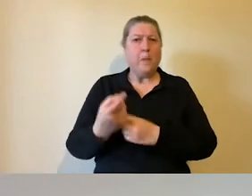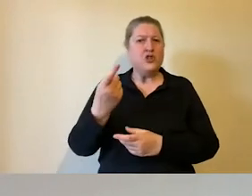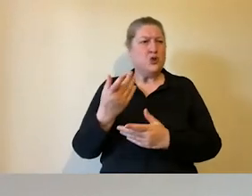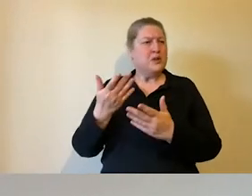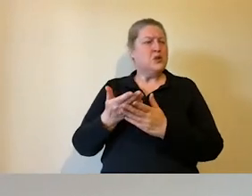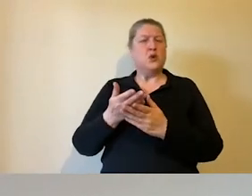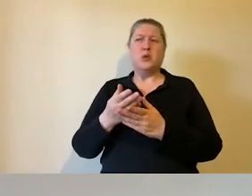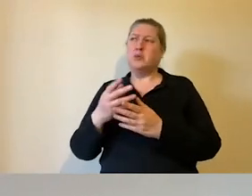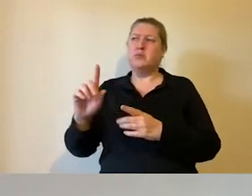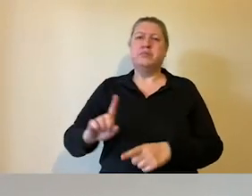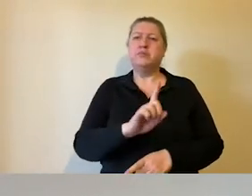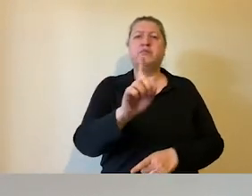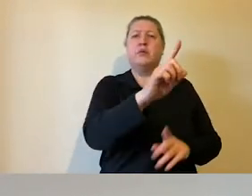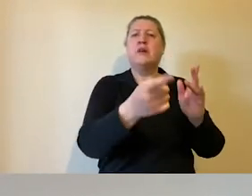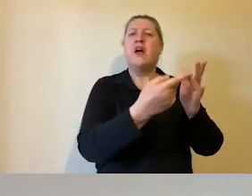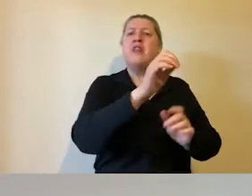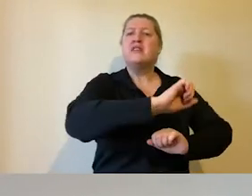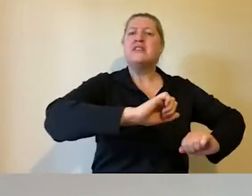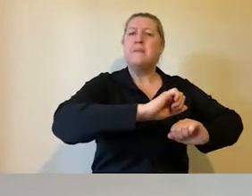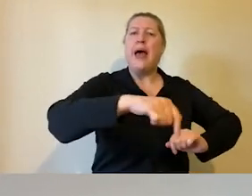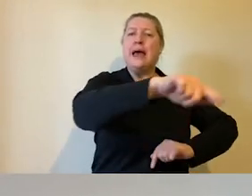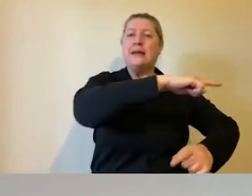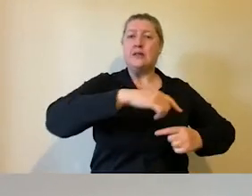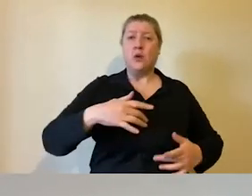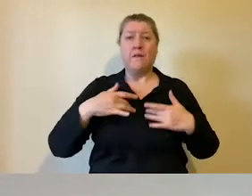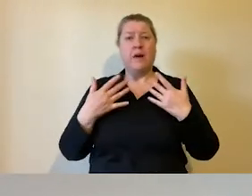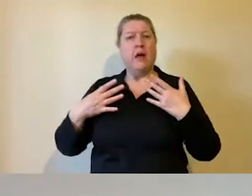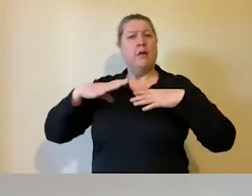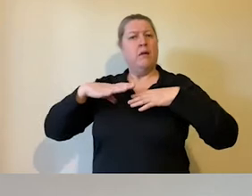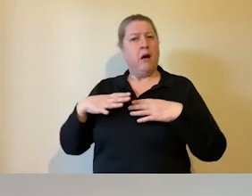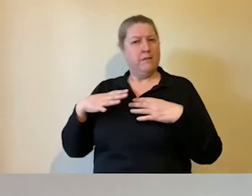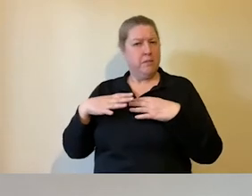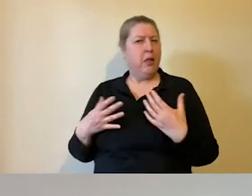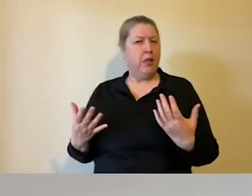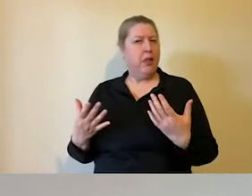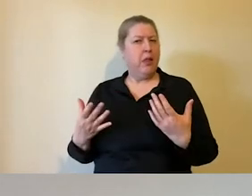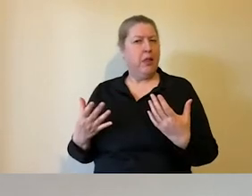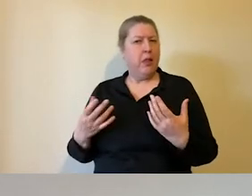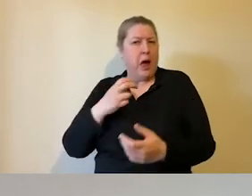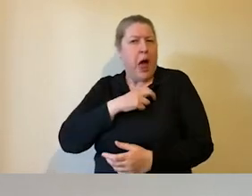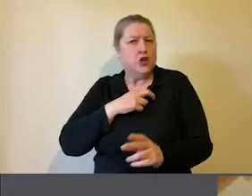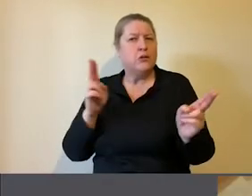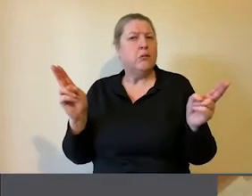another space that would make you feel more comfortable and less anxious.